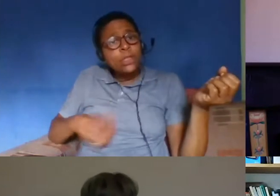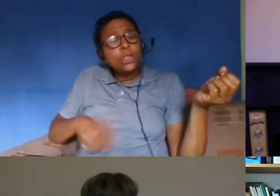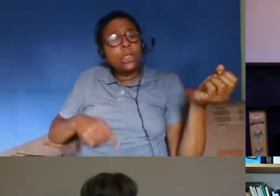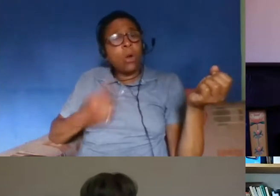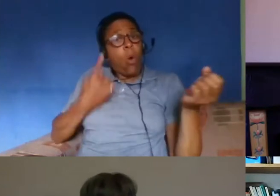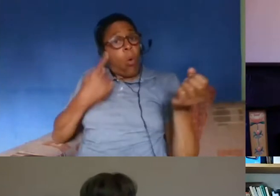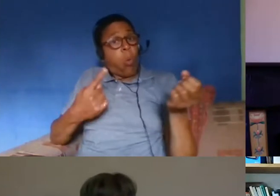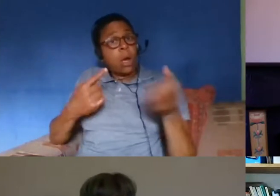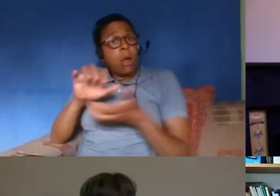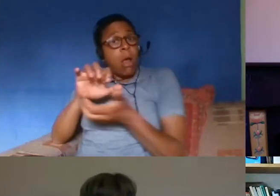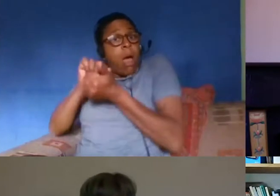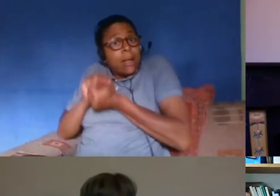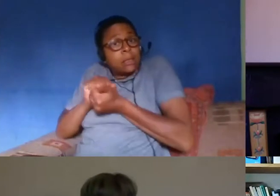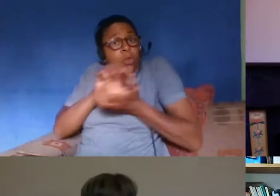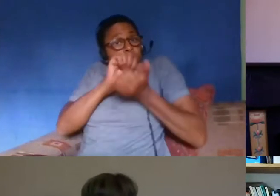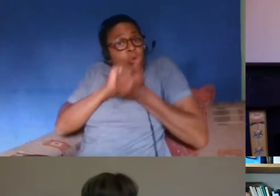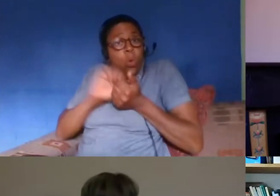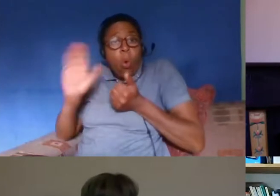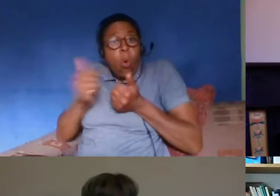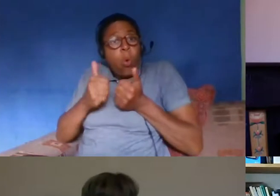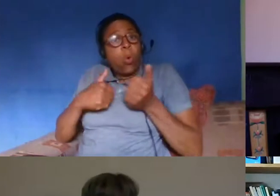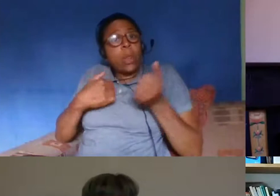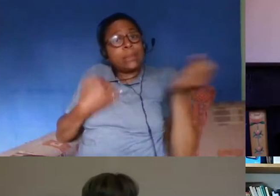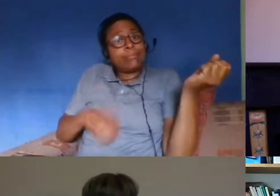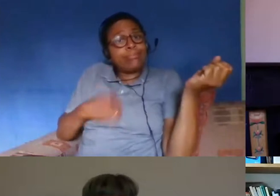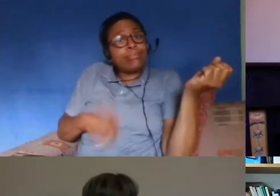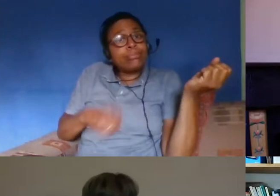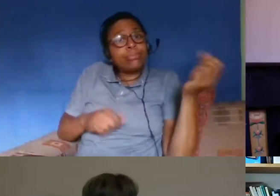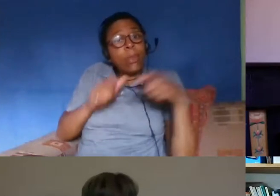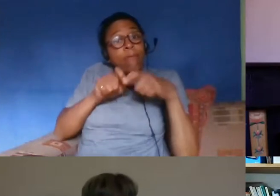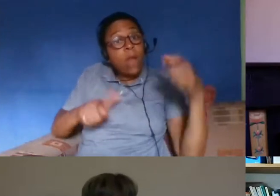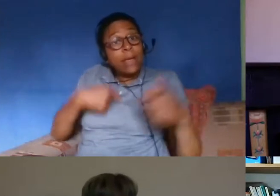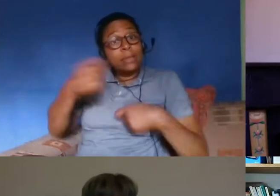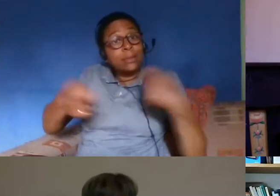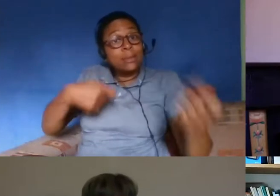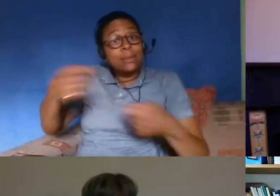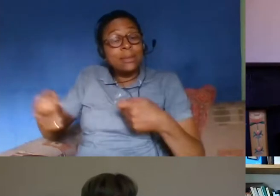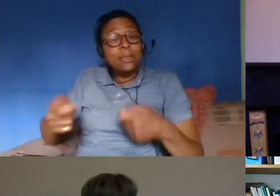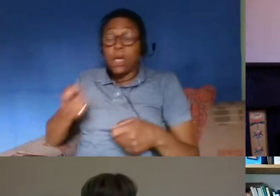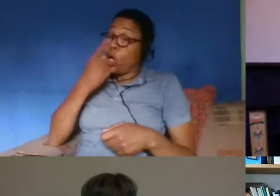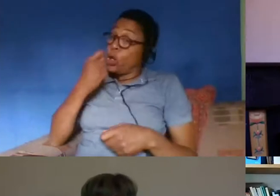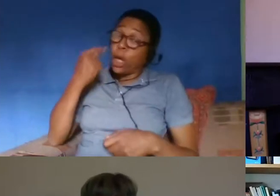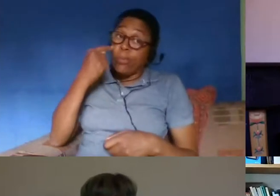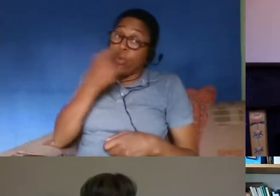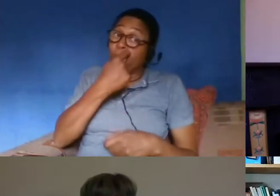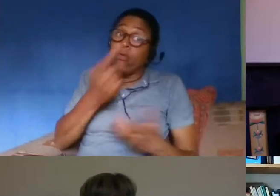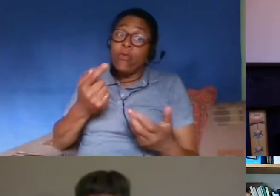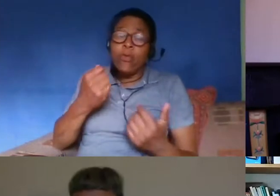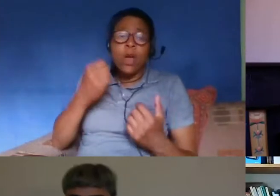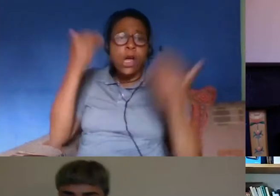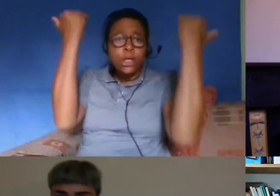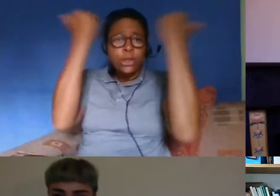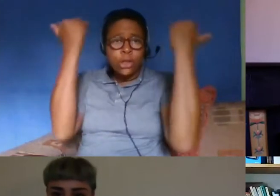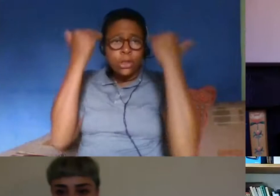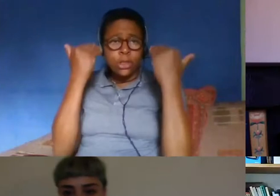gig flyers and stuff um so and you were able to he we're able to prove that to a judge judges take a slightly